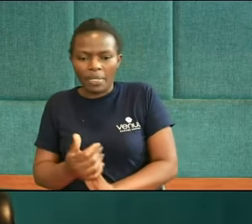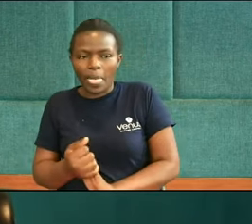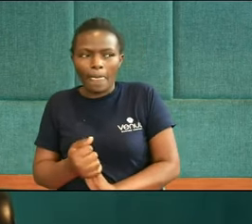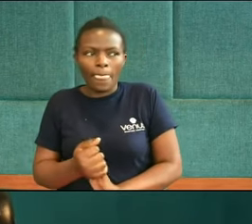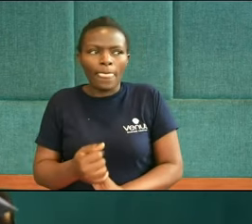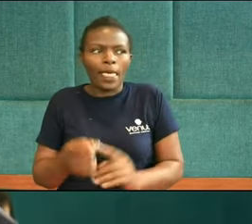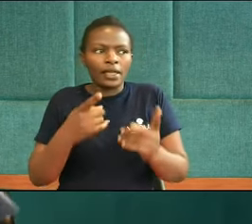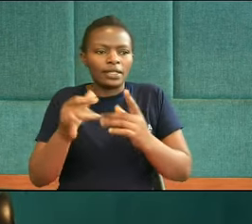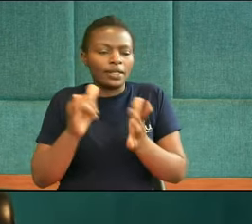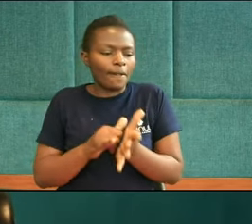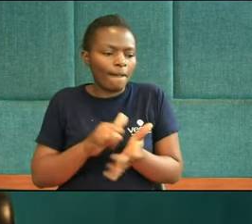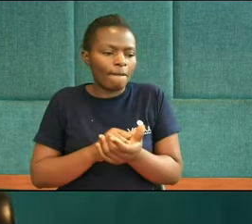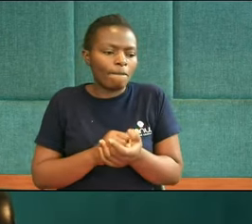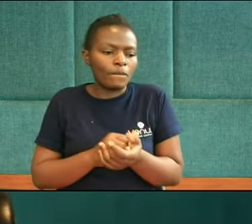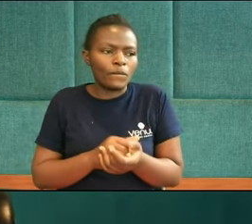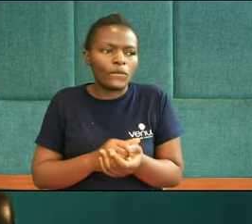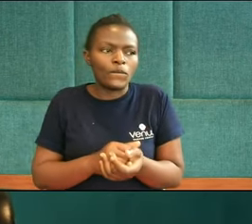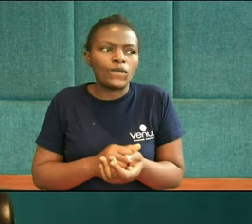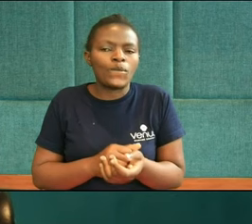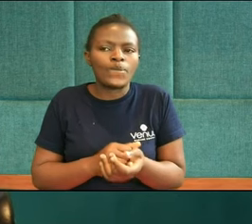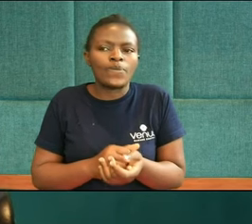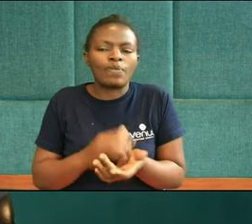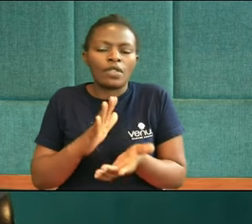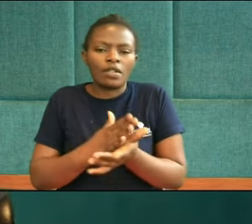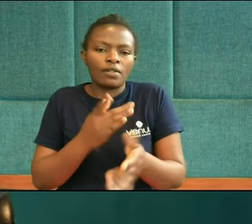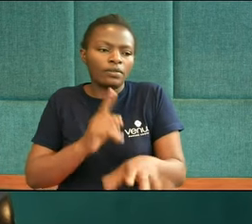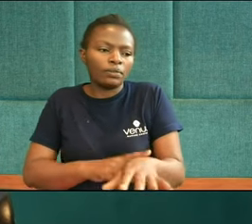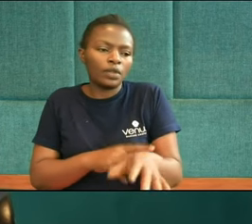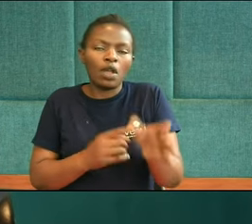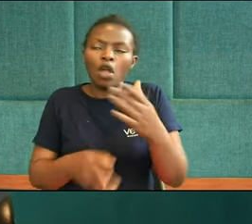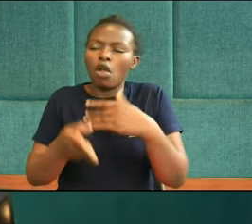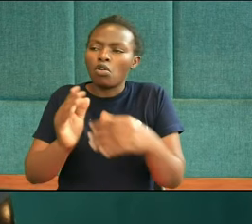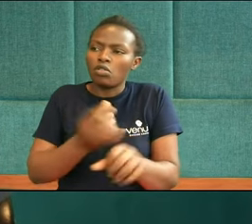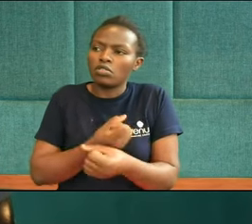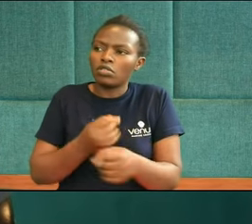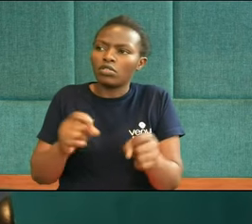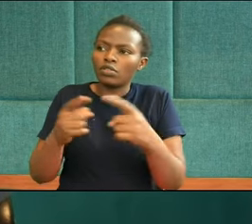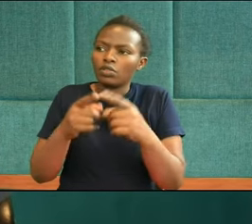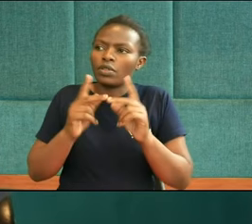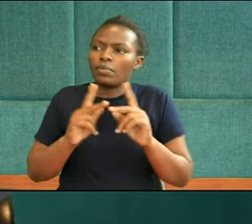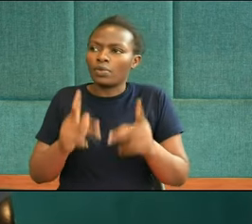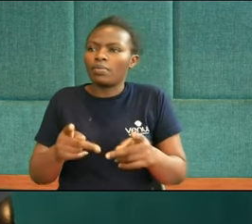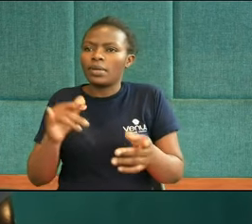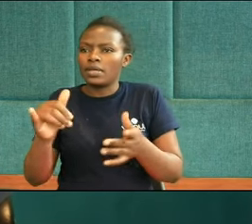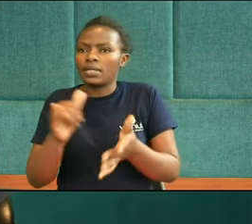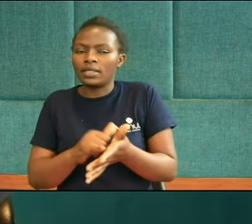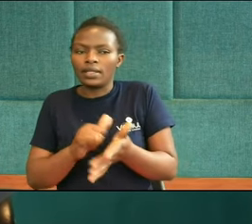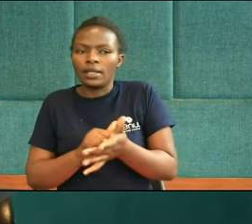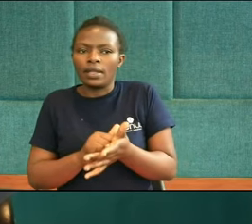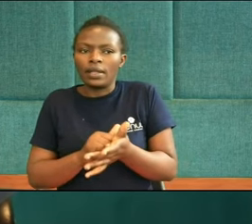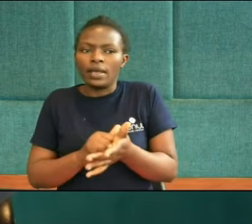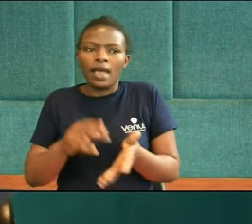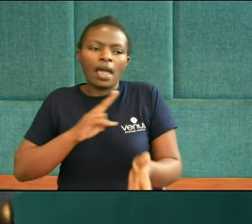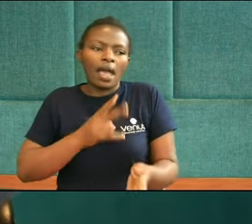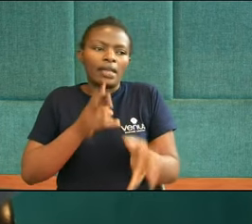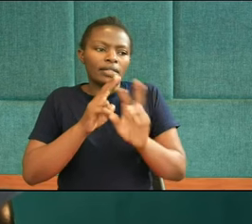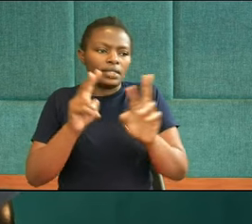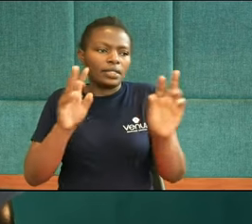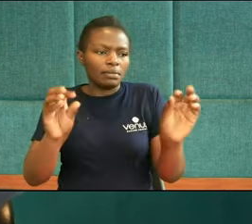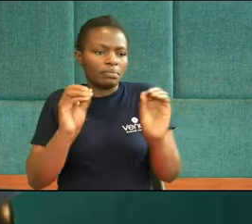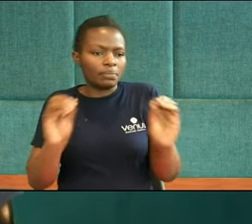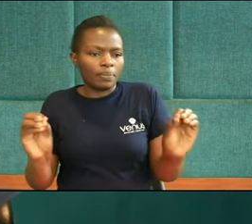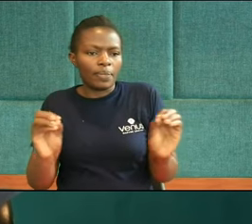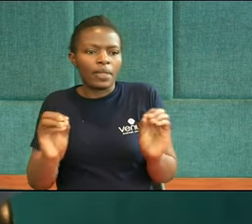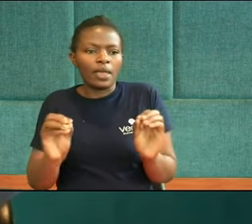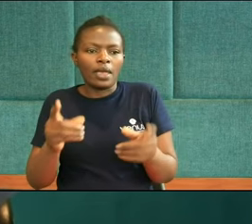say That you know Sometimes God's solution To the problem Is not what We can see And God